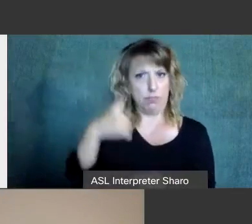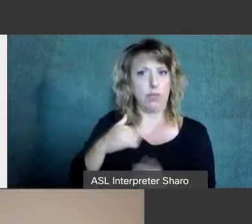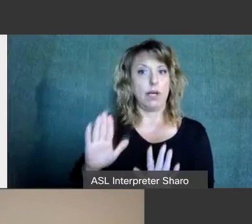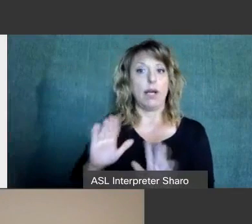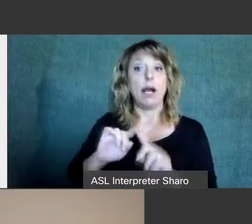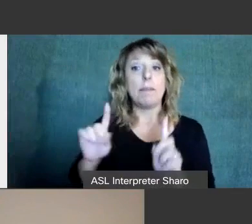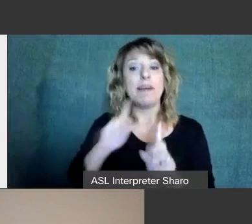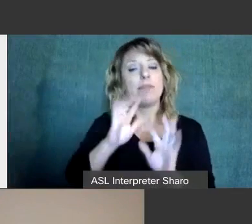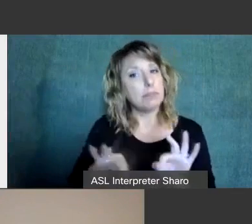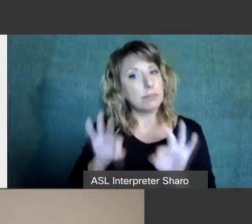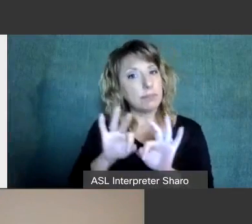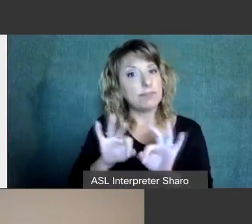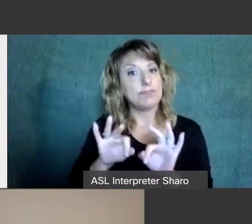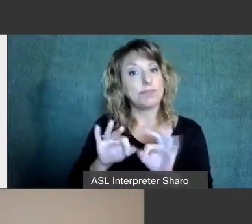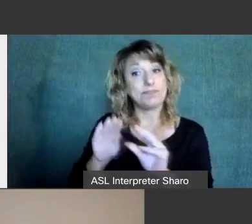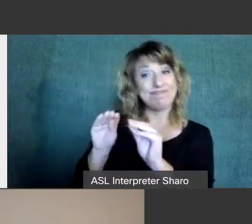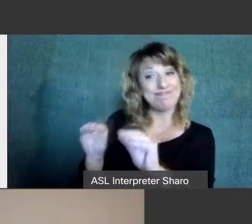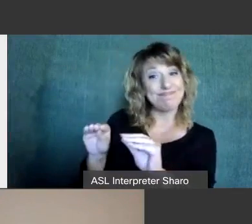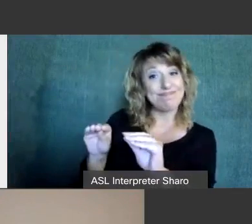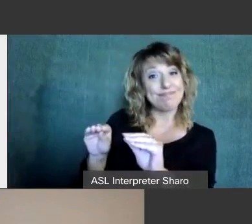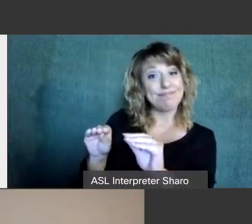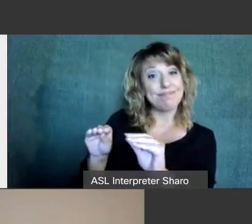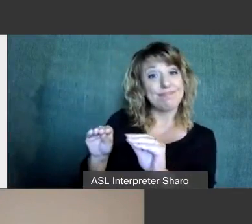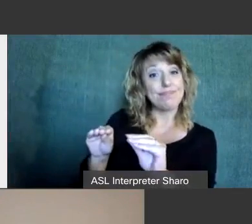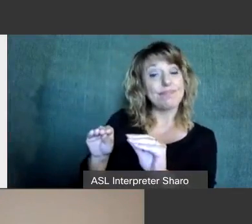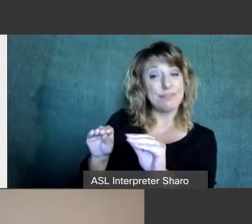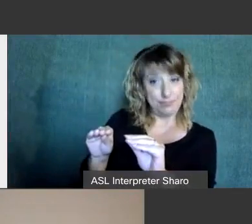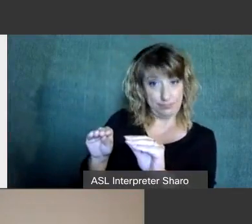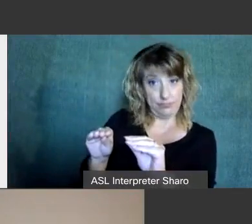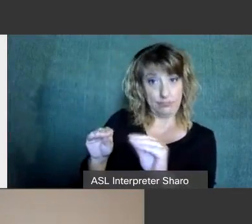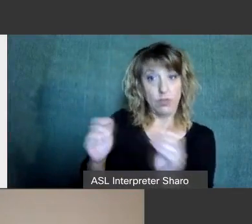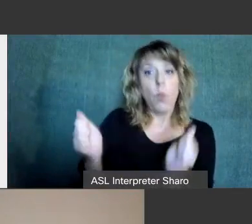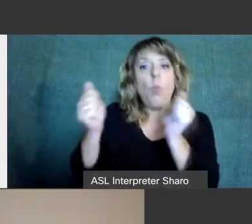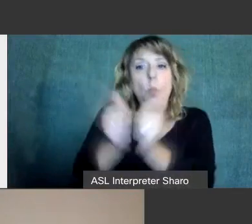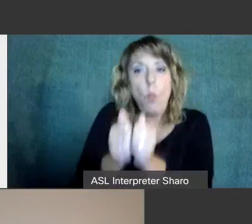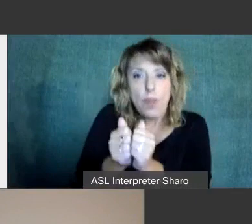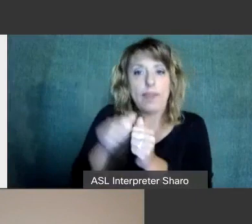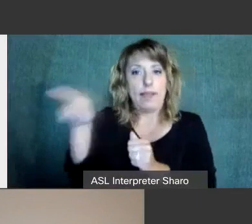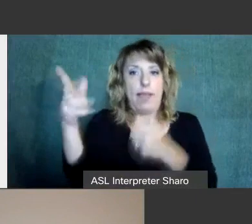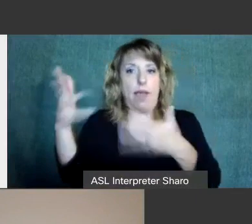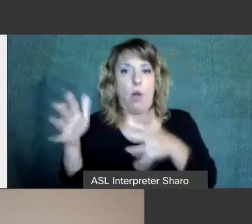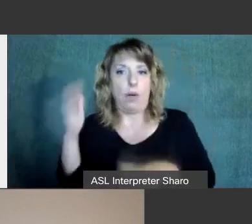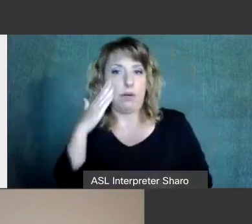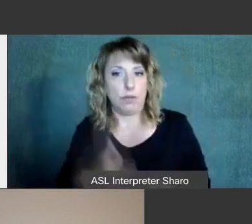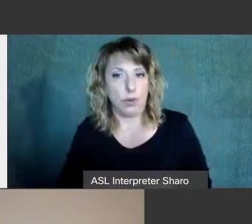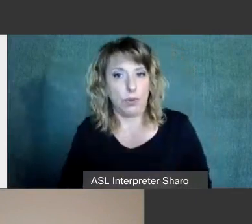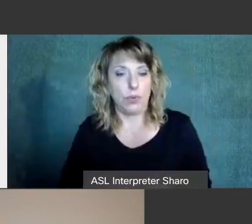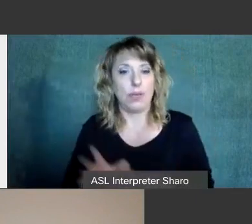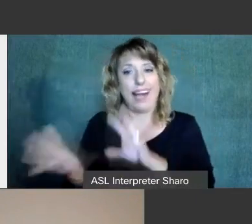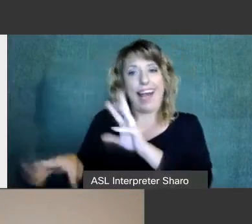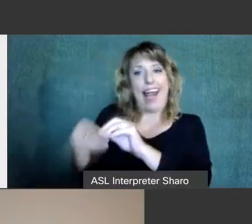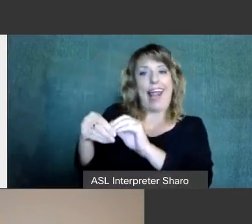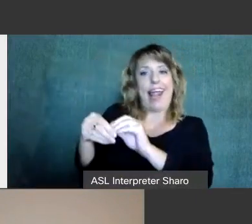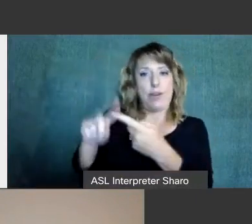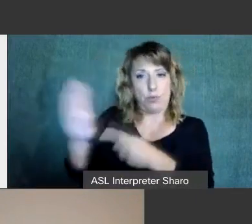that what we teach that something that is a companion to what they already understand. A